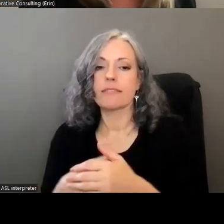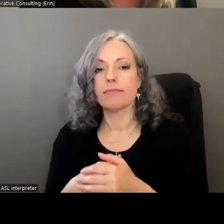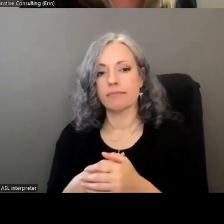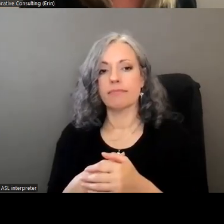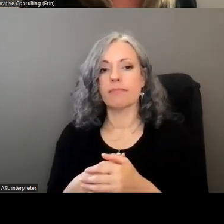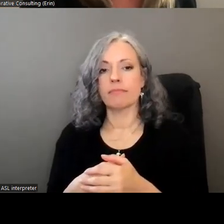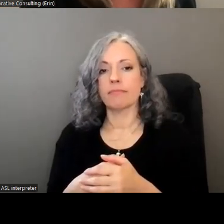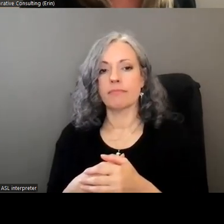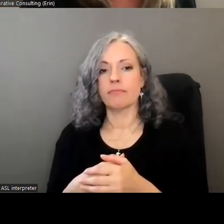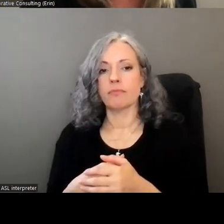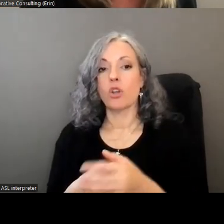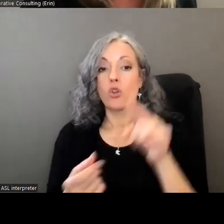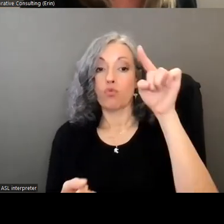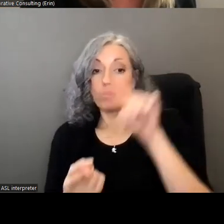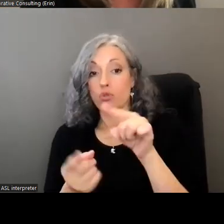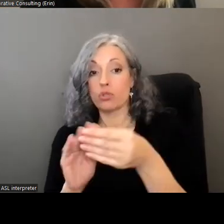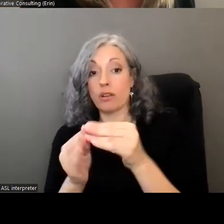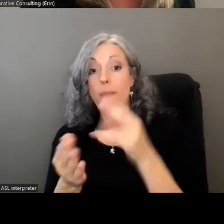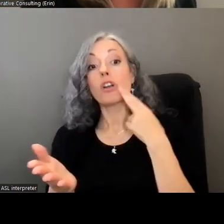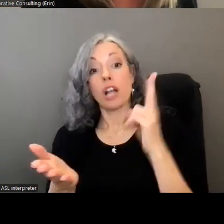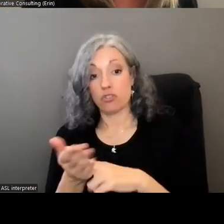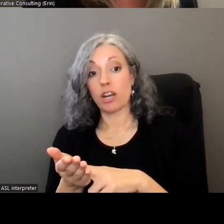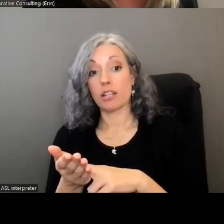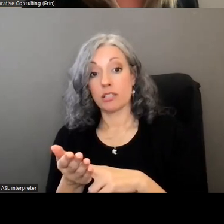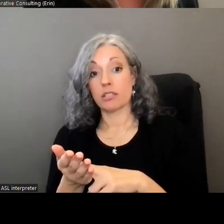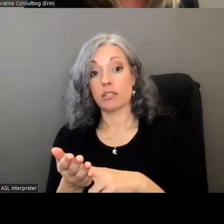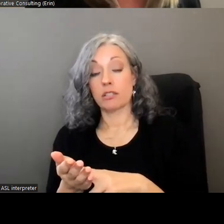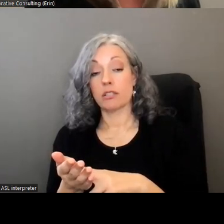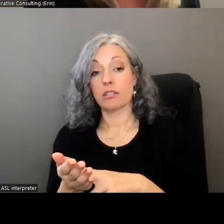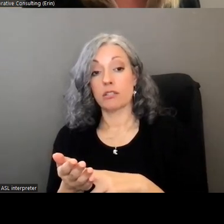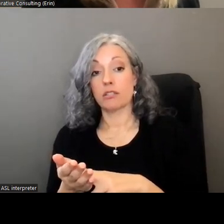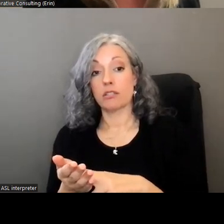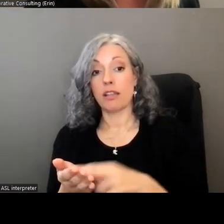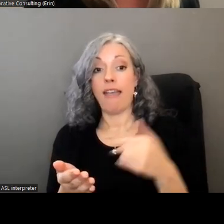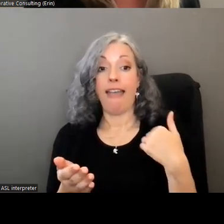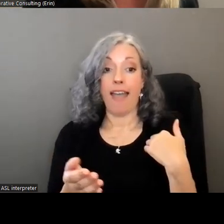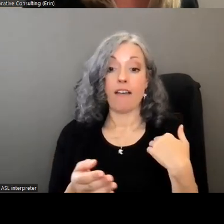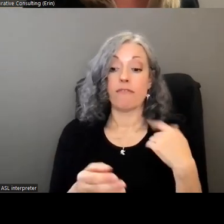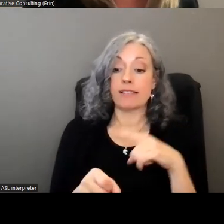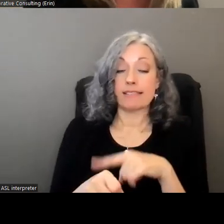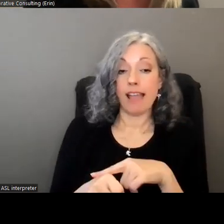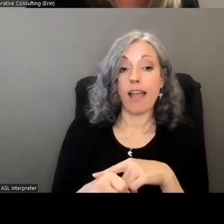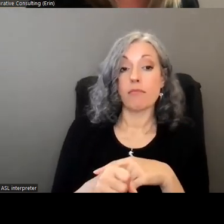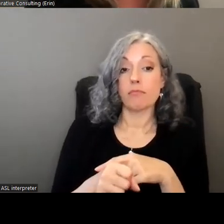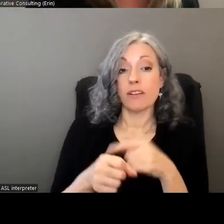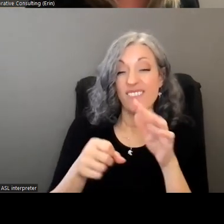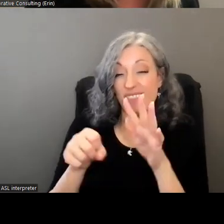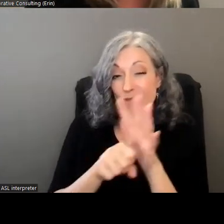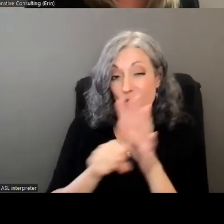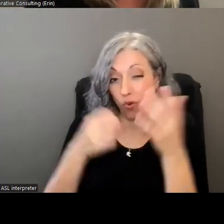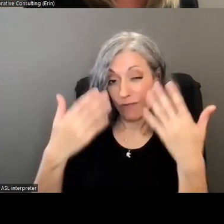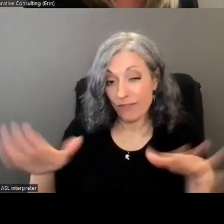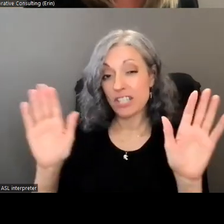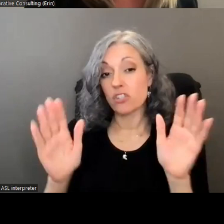ideas were reducing the number of contracts through multi-year contracting um having timelier release and completion of contracts such as